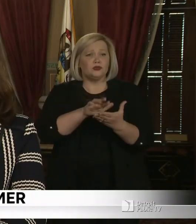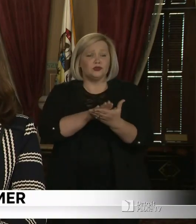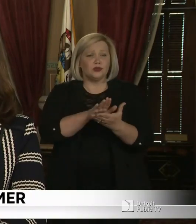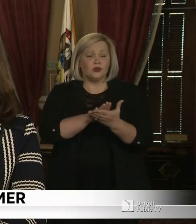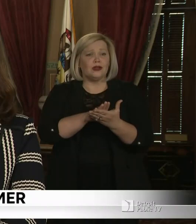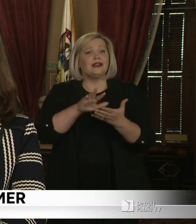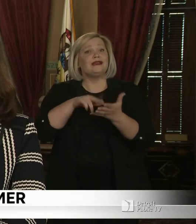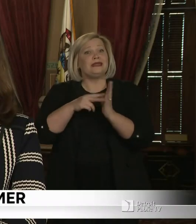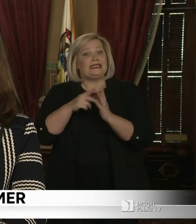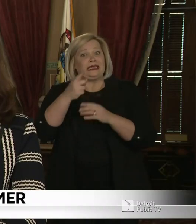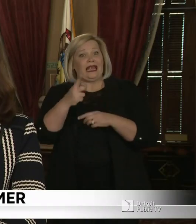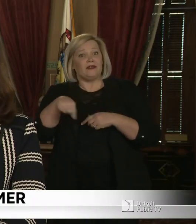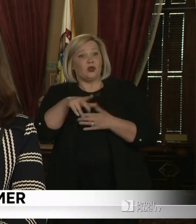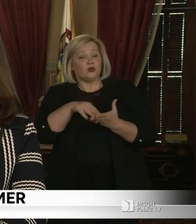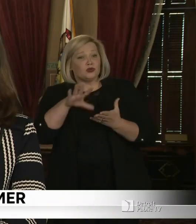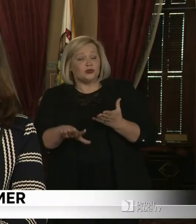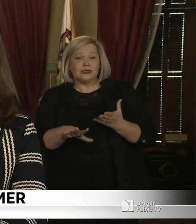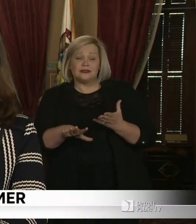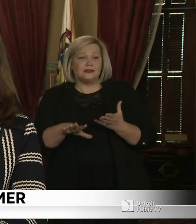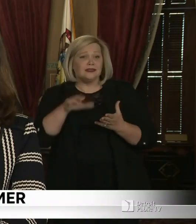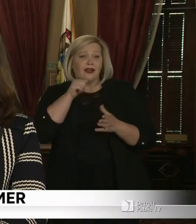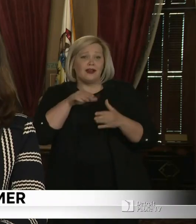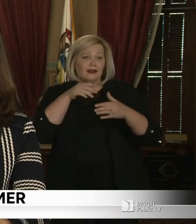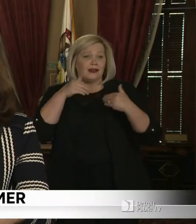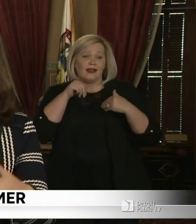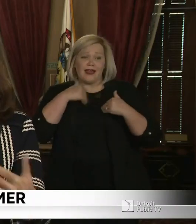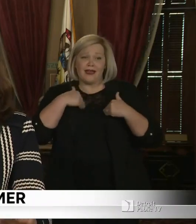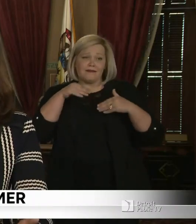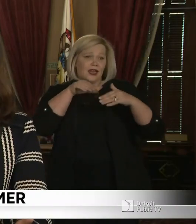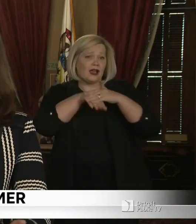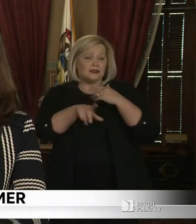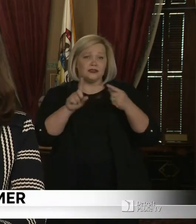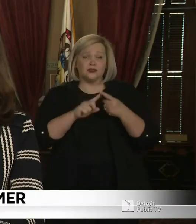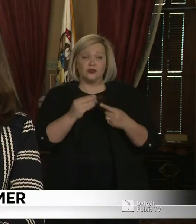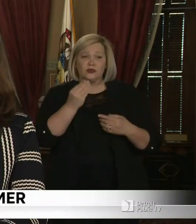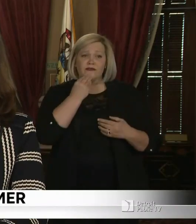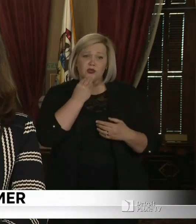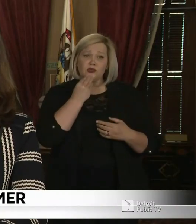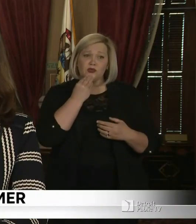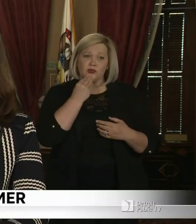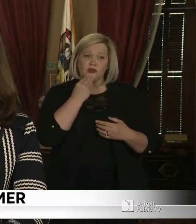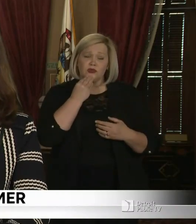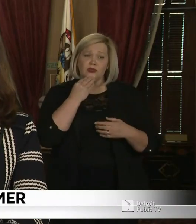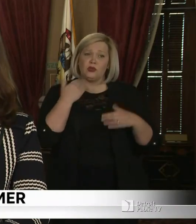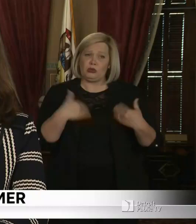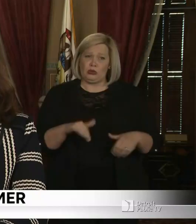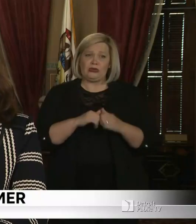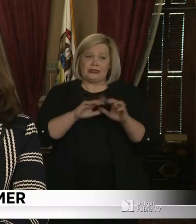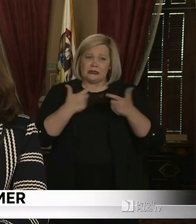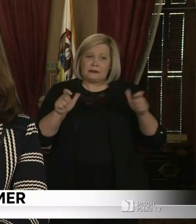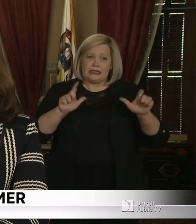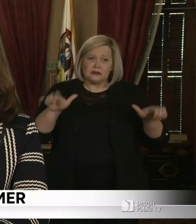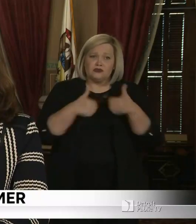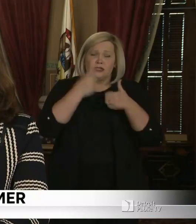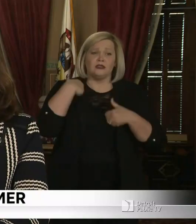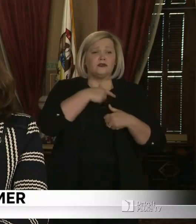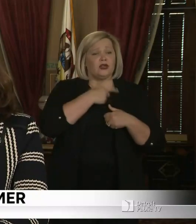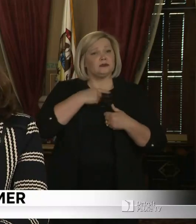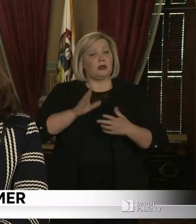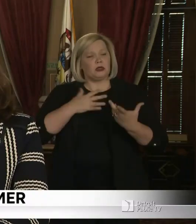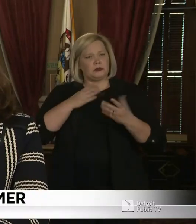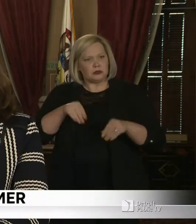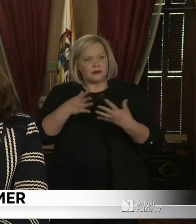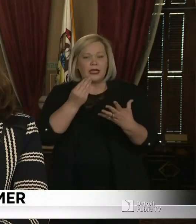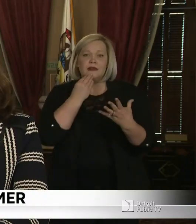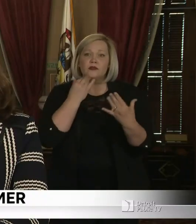for free and reduced lunch aren't getting the meals that they need. That was the logistical challenge for us, but we're meeting that challenge. I